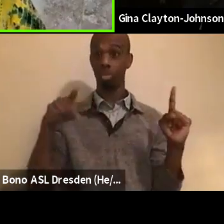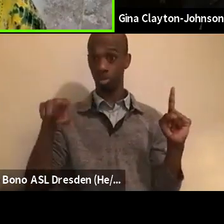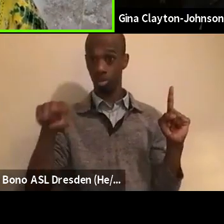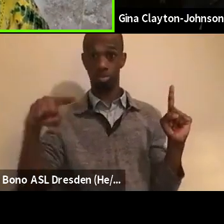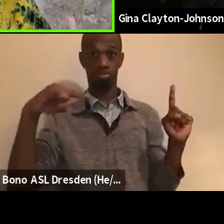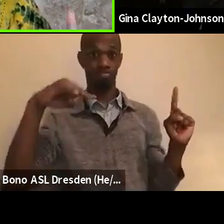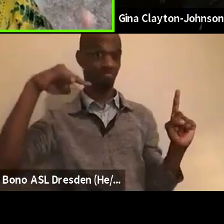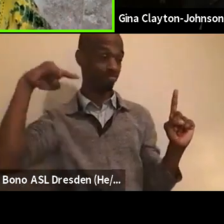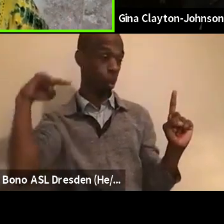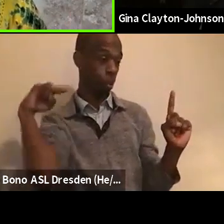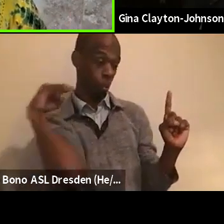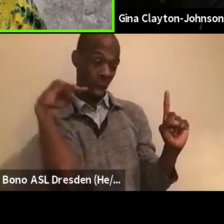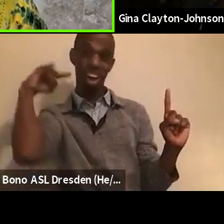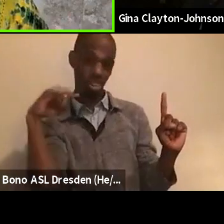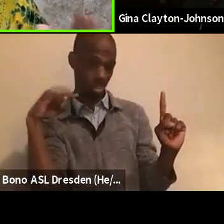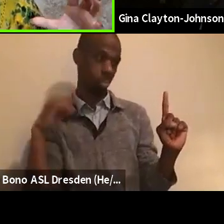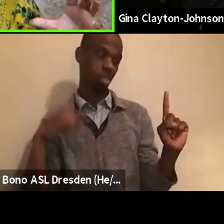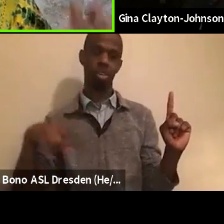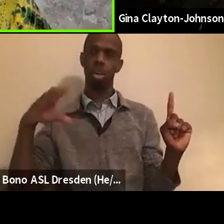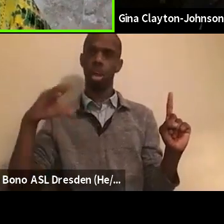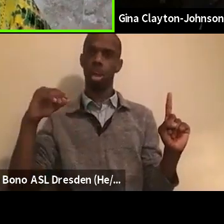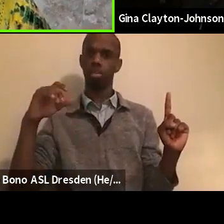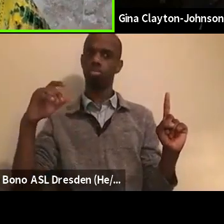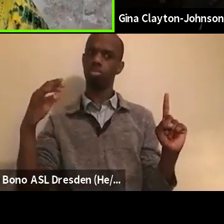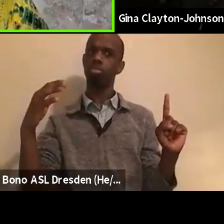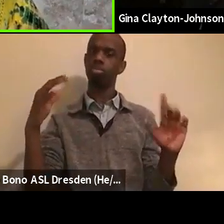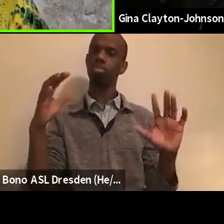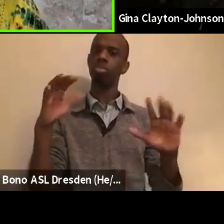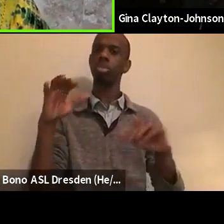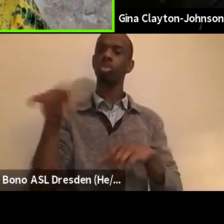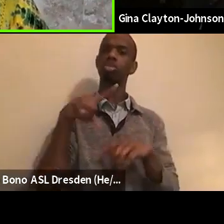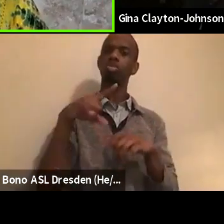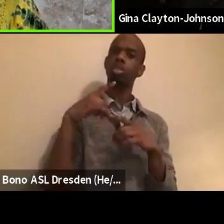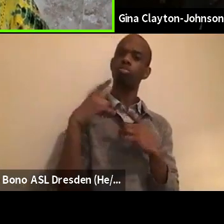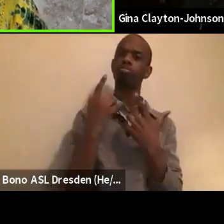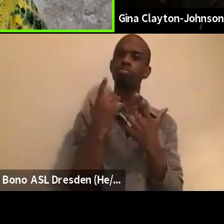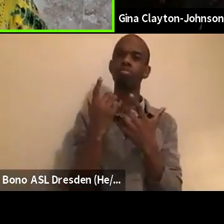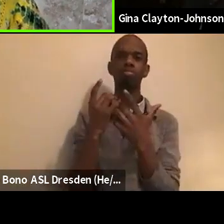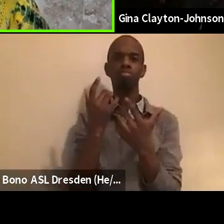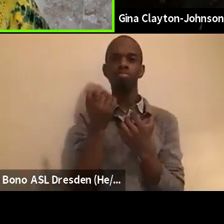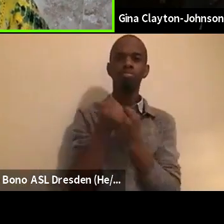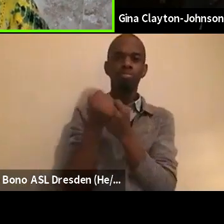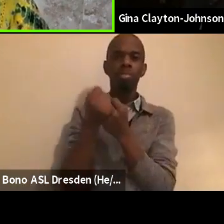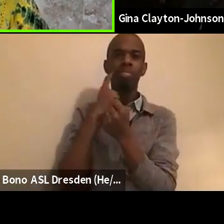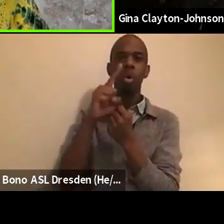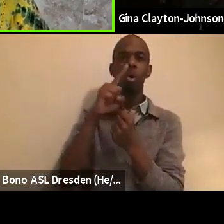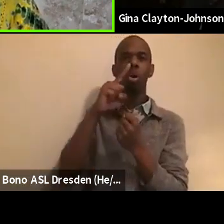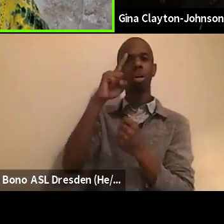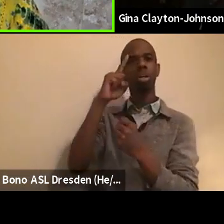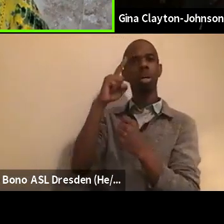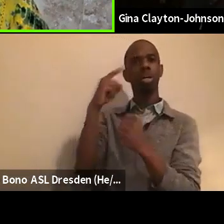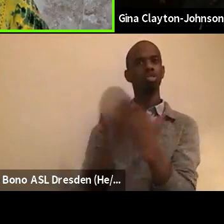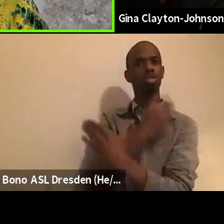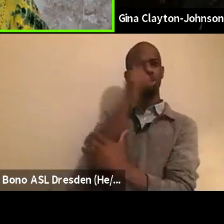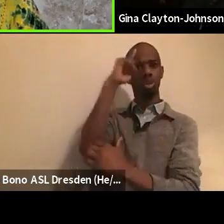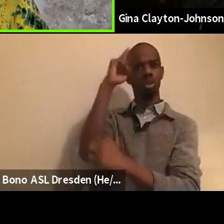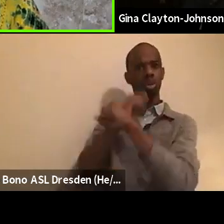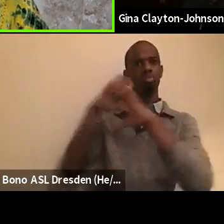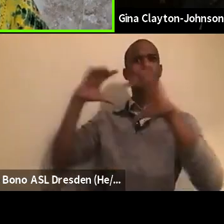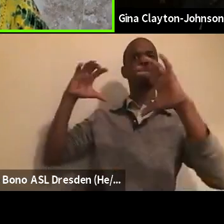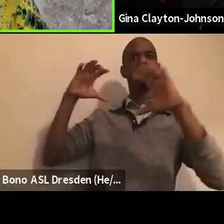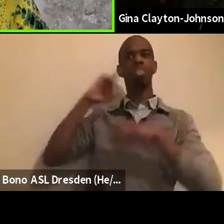to push, um, forward a visionary platform for my city of what do you have a hundred thousand residents?